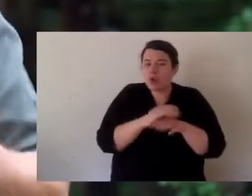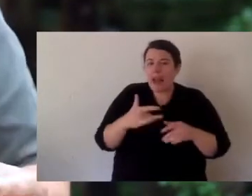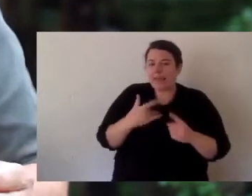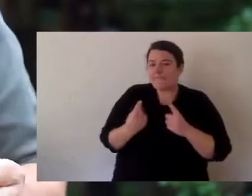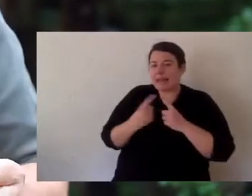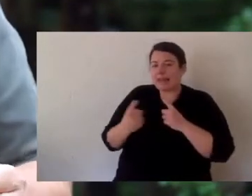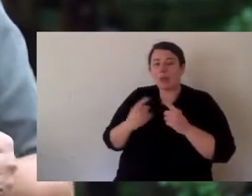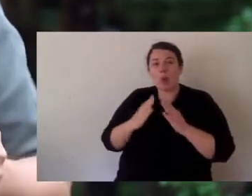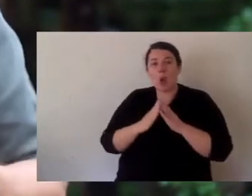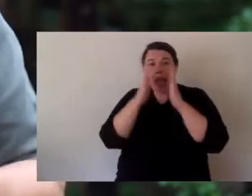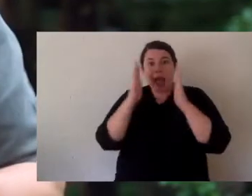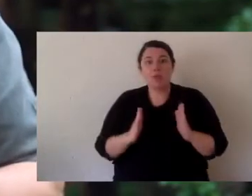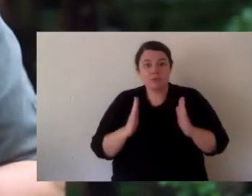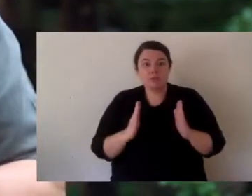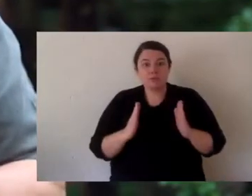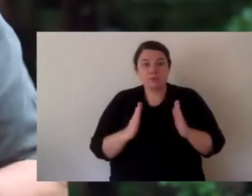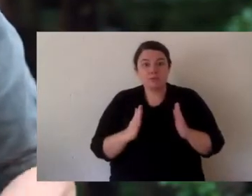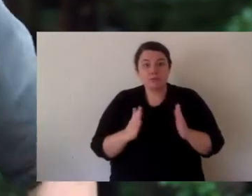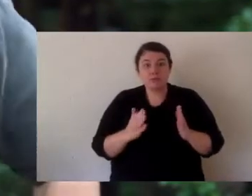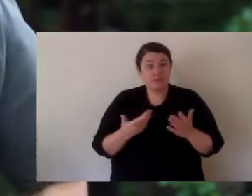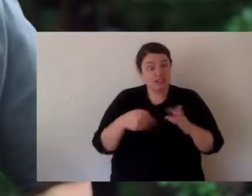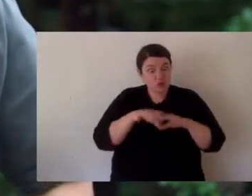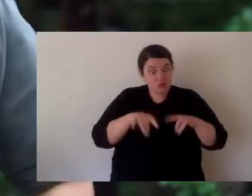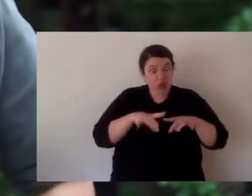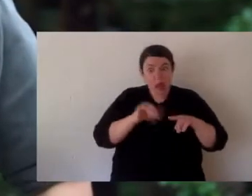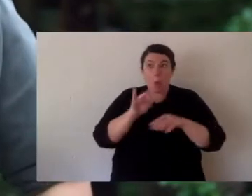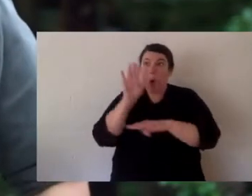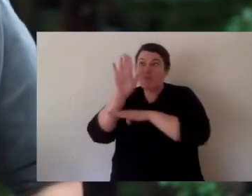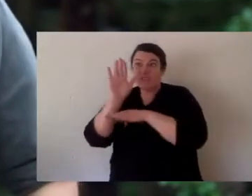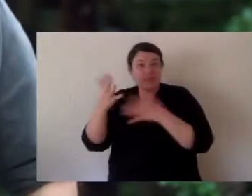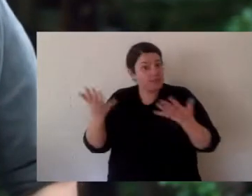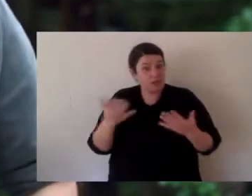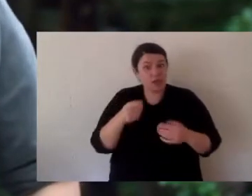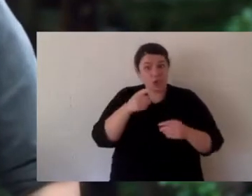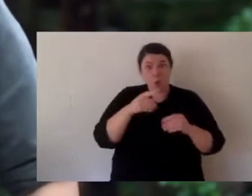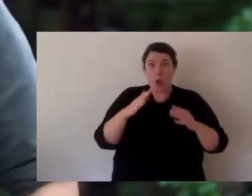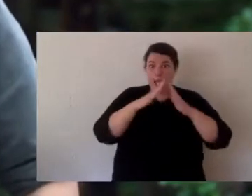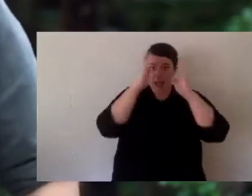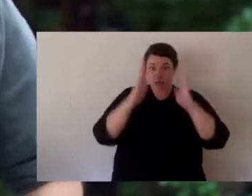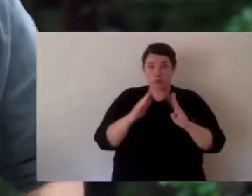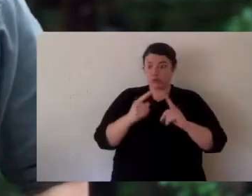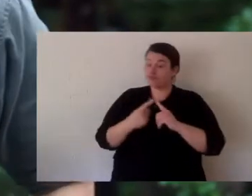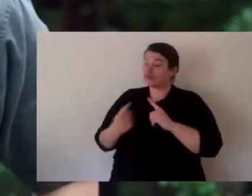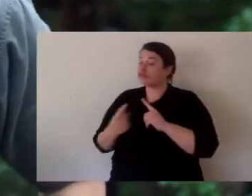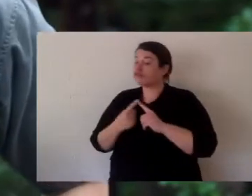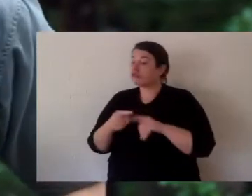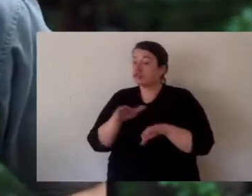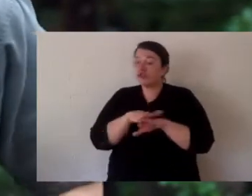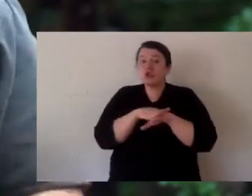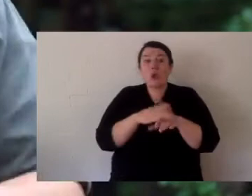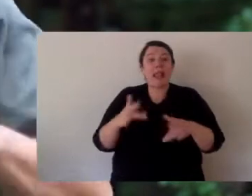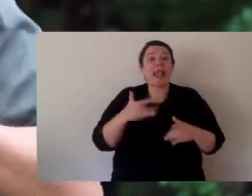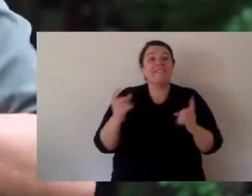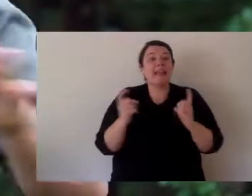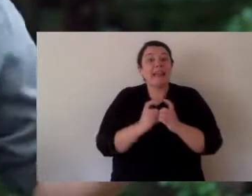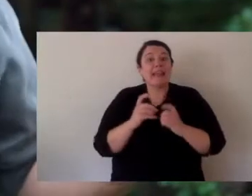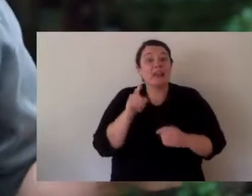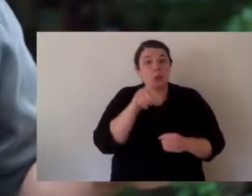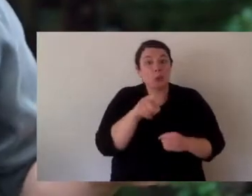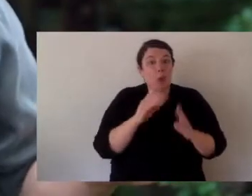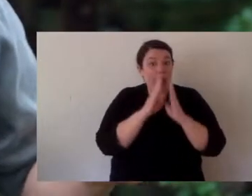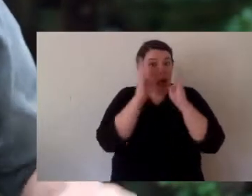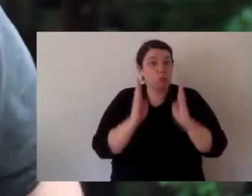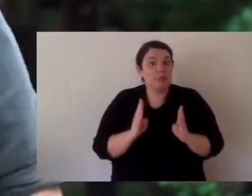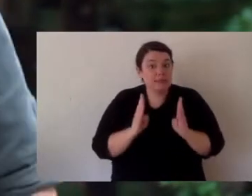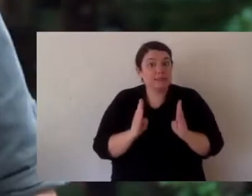thing I want you to do, I want you to find the turtle that lives closest to you. I don't even care if you're in Australia, anywhere in the